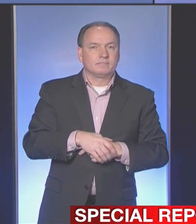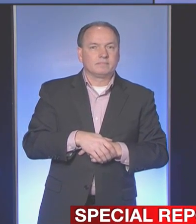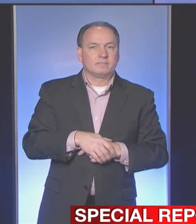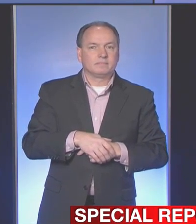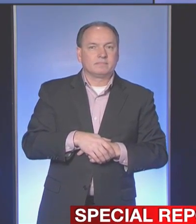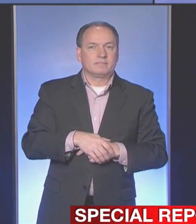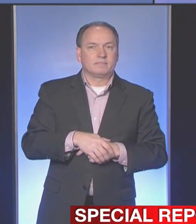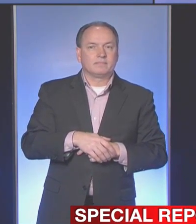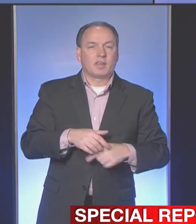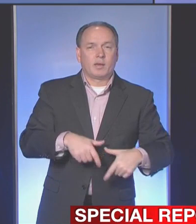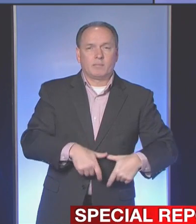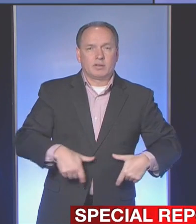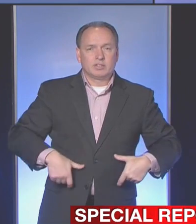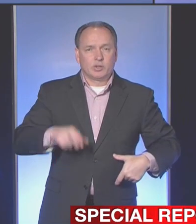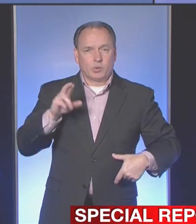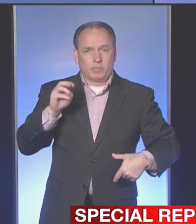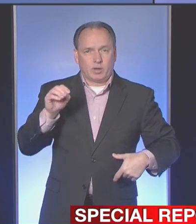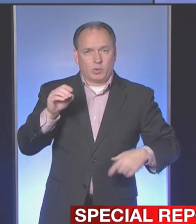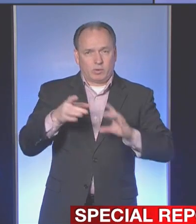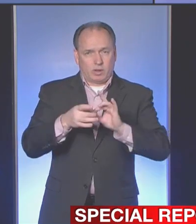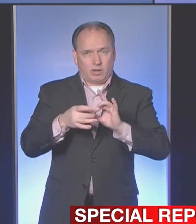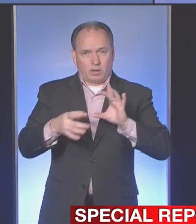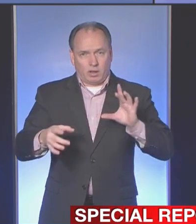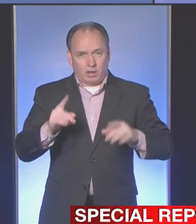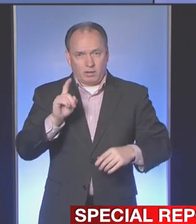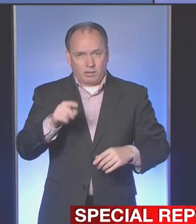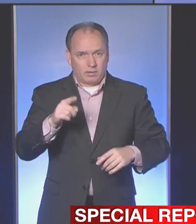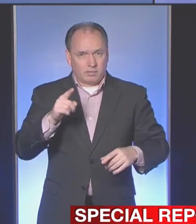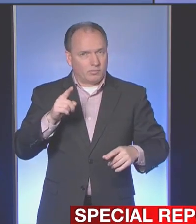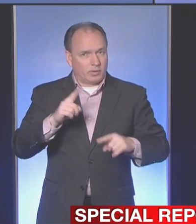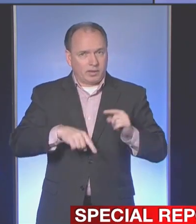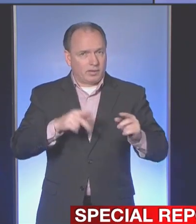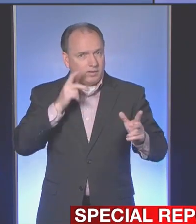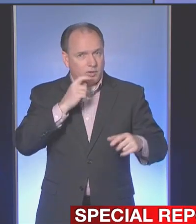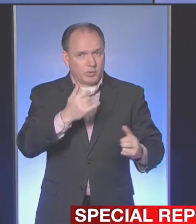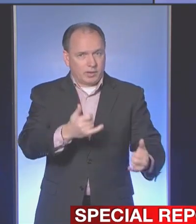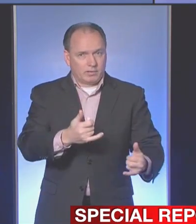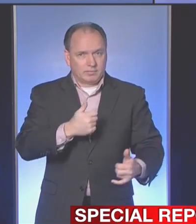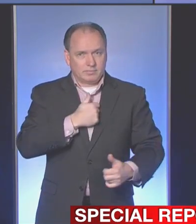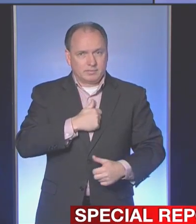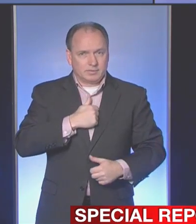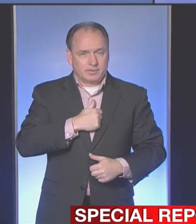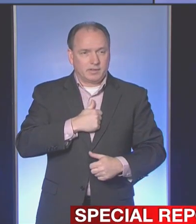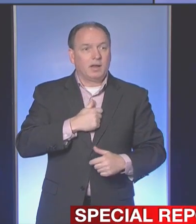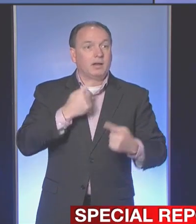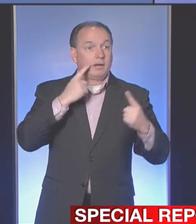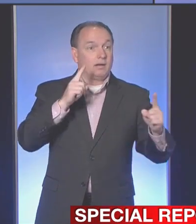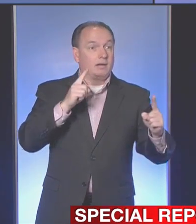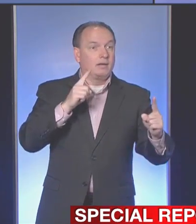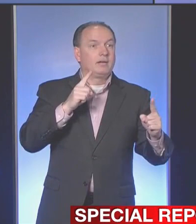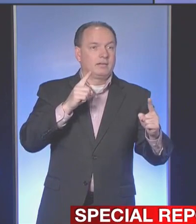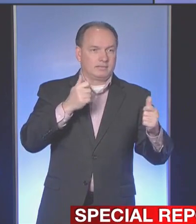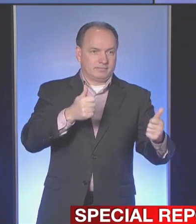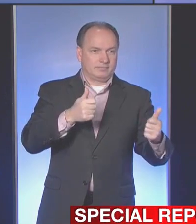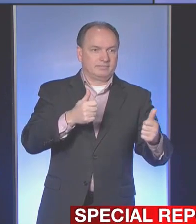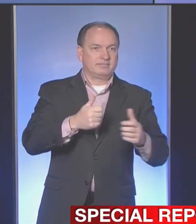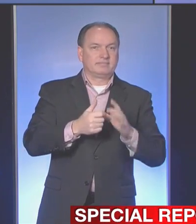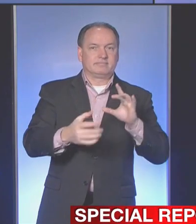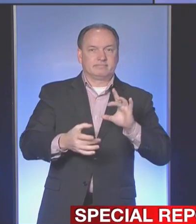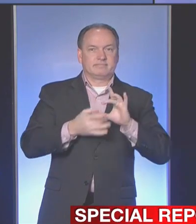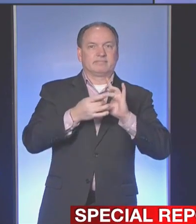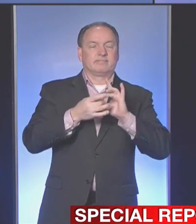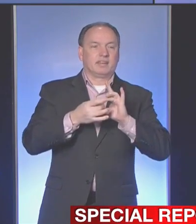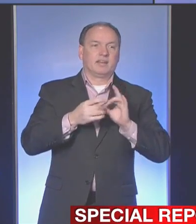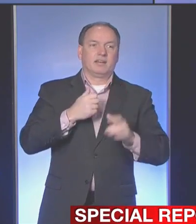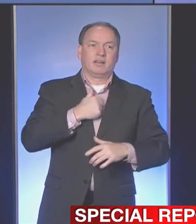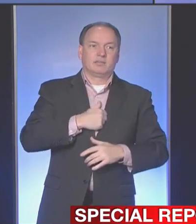Monsignor Rubino, are you there? Can you hear us? We can't hear you right now. How about now? We got you now. Oh,